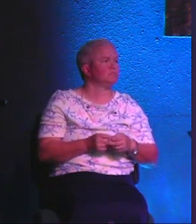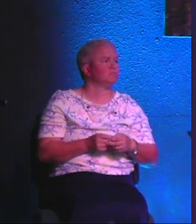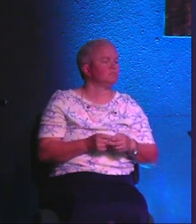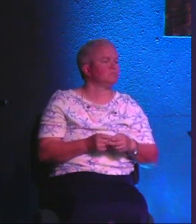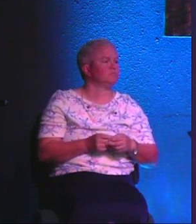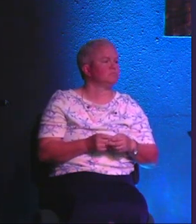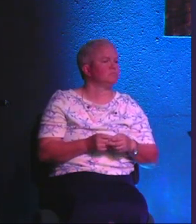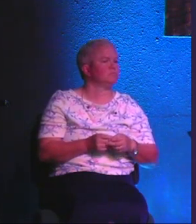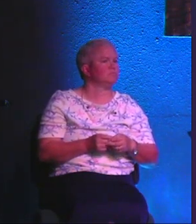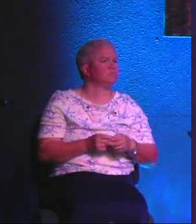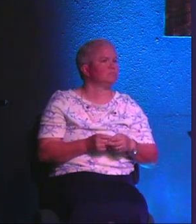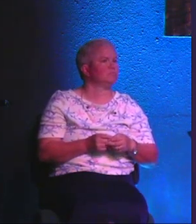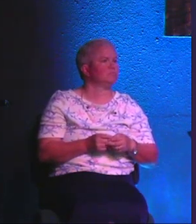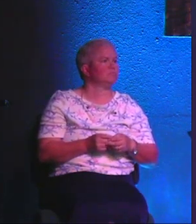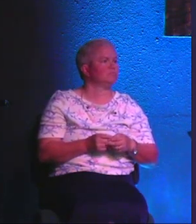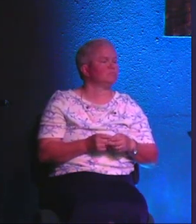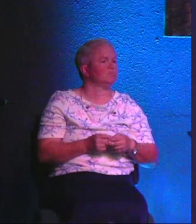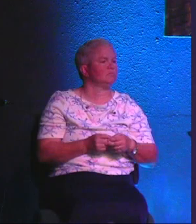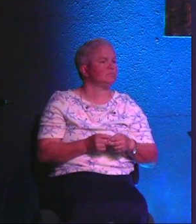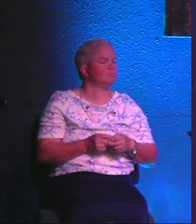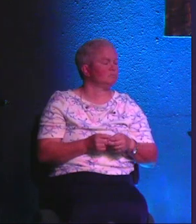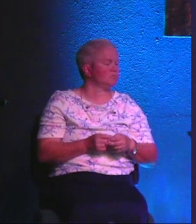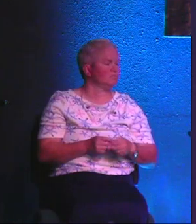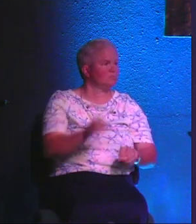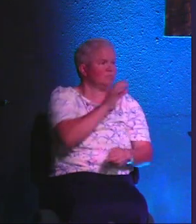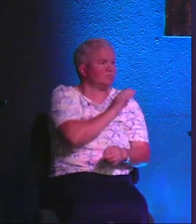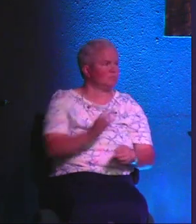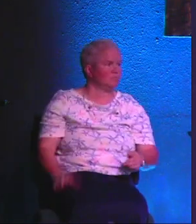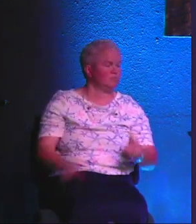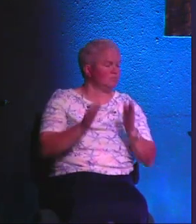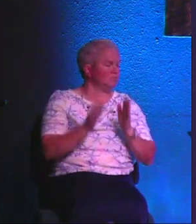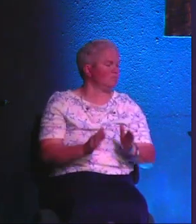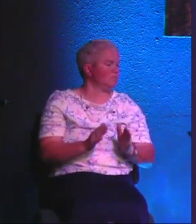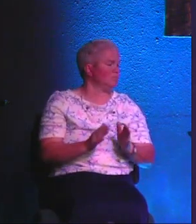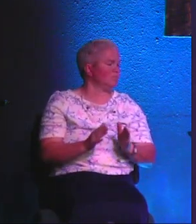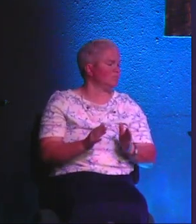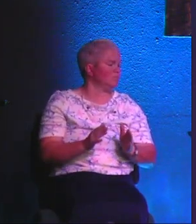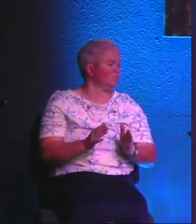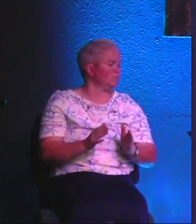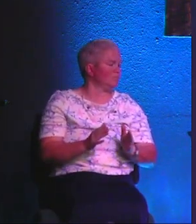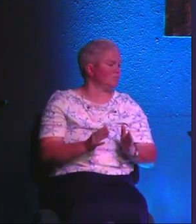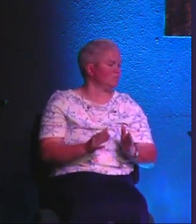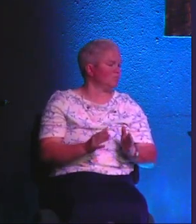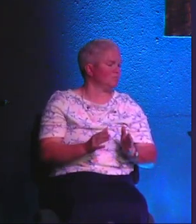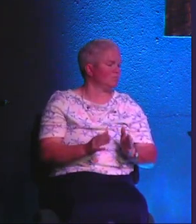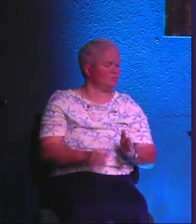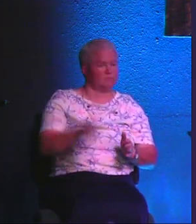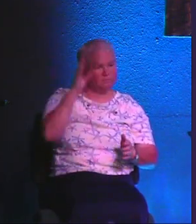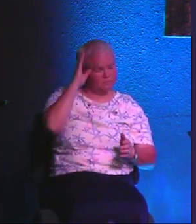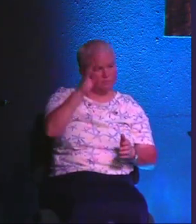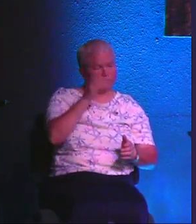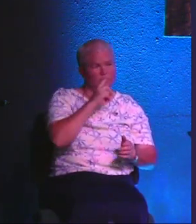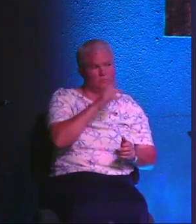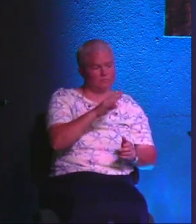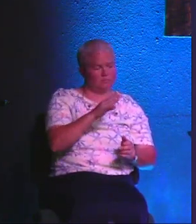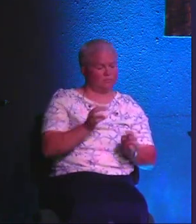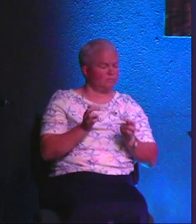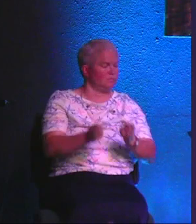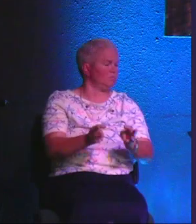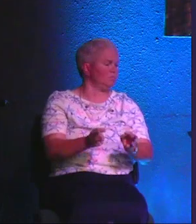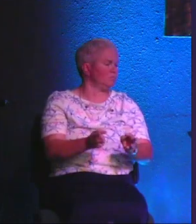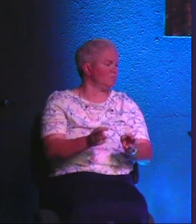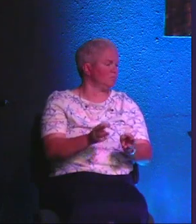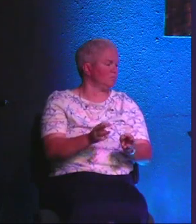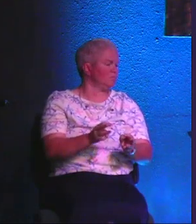ambiguous umbrella of Christianity. It's always been that way and it always will be that way